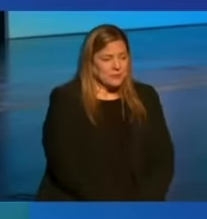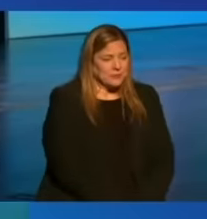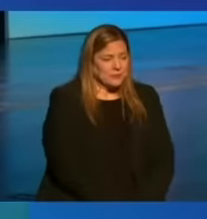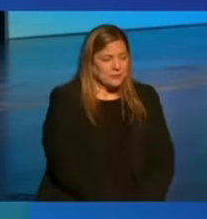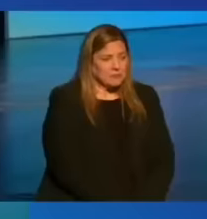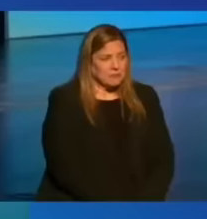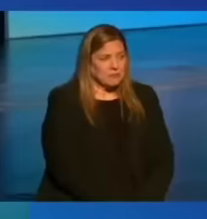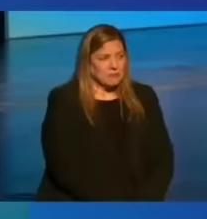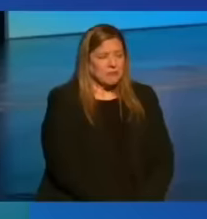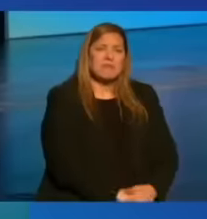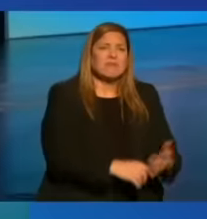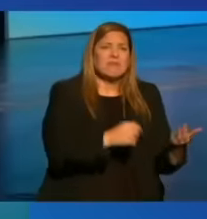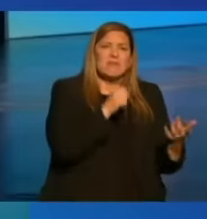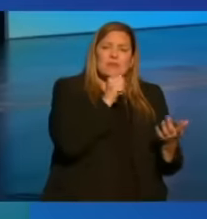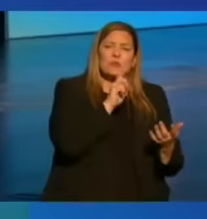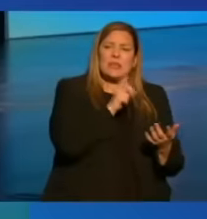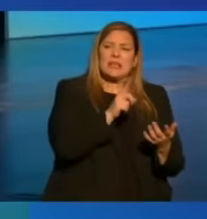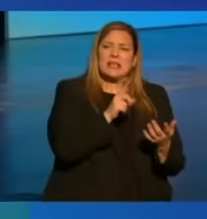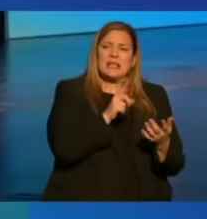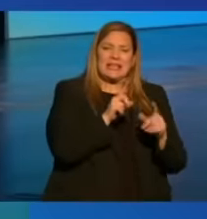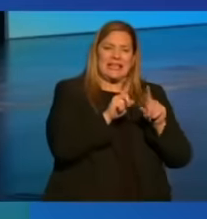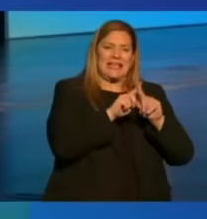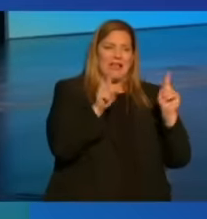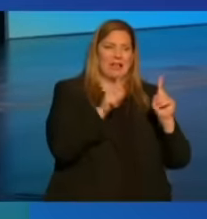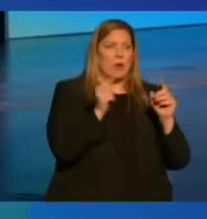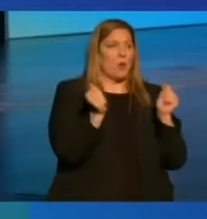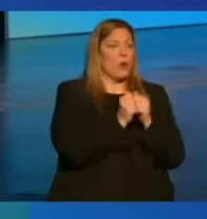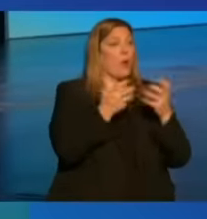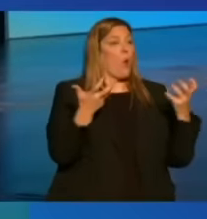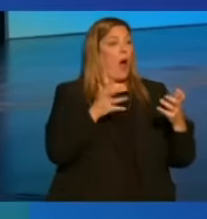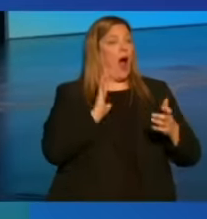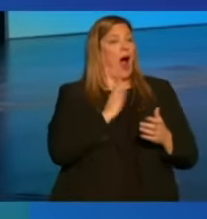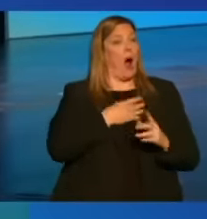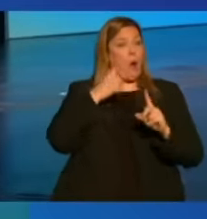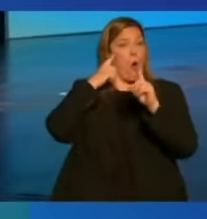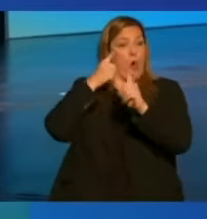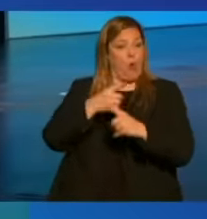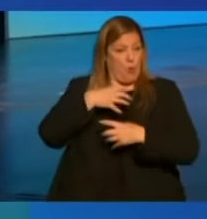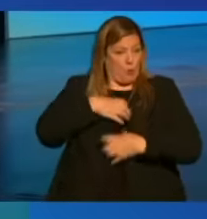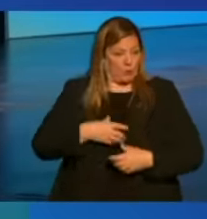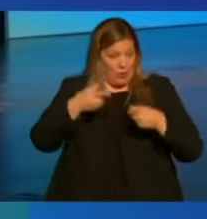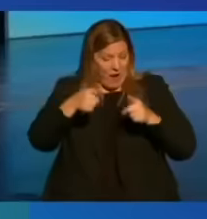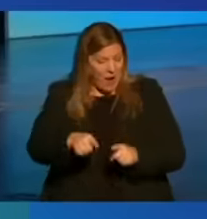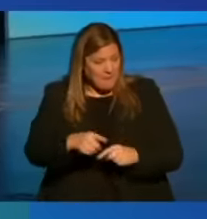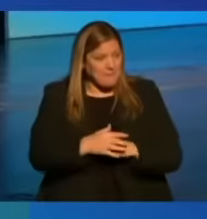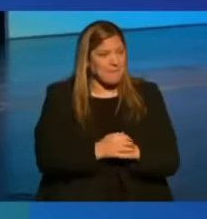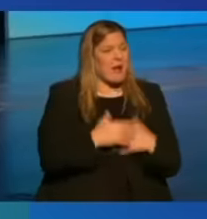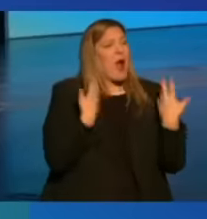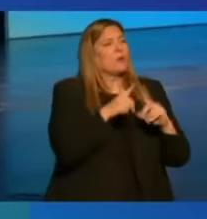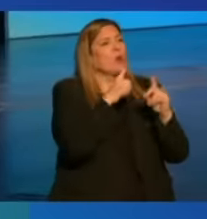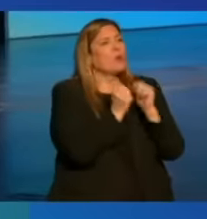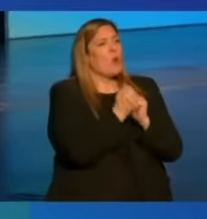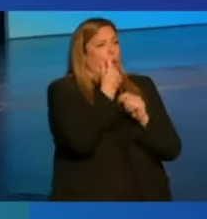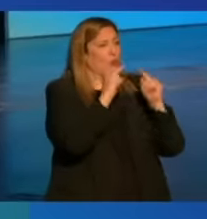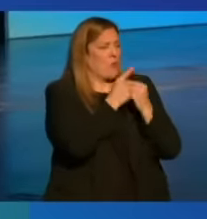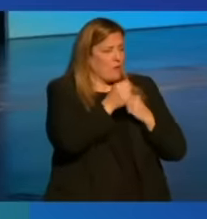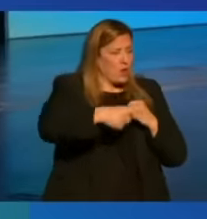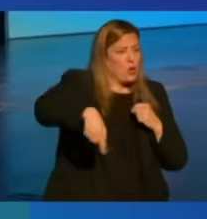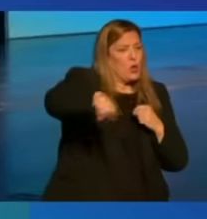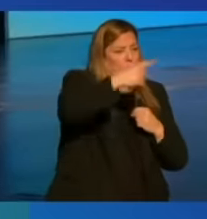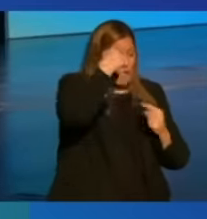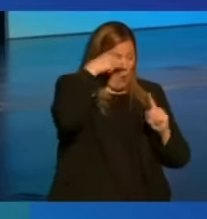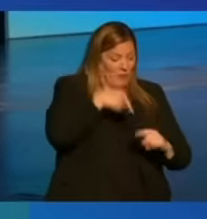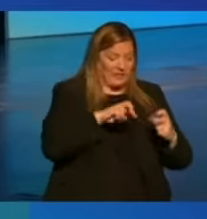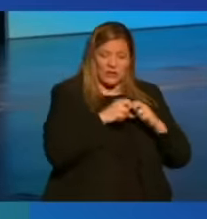Not so much differences in the outcome we wish for. I had a conversation with a group of you around